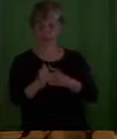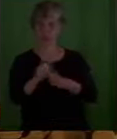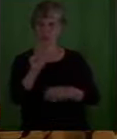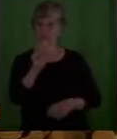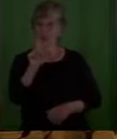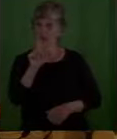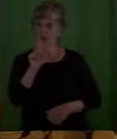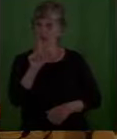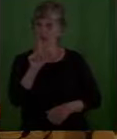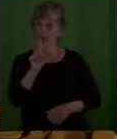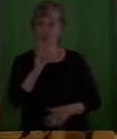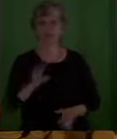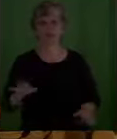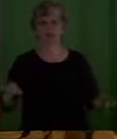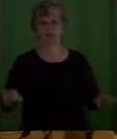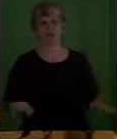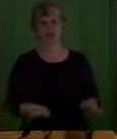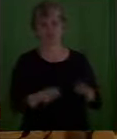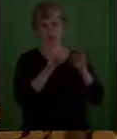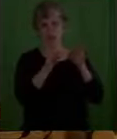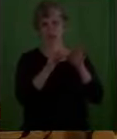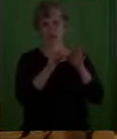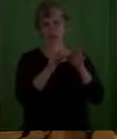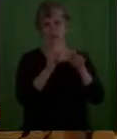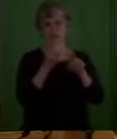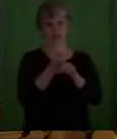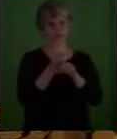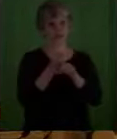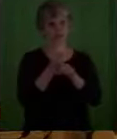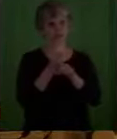them to the mass. Right?